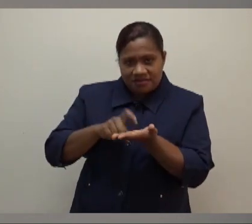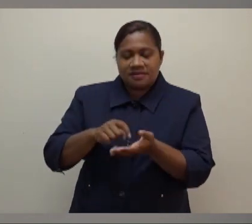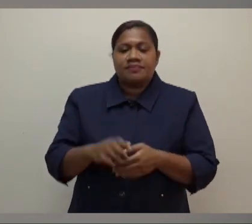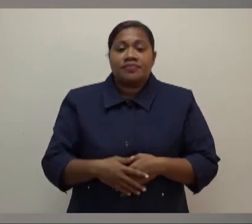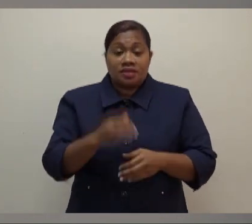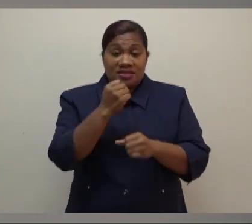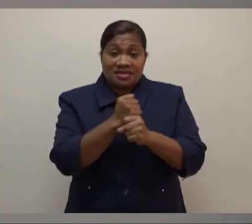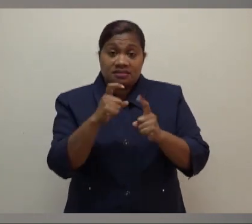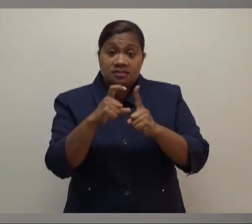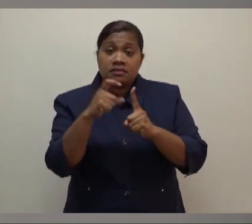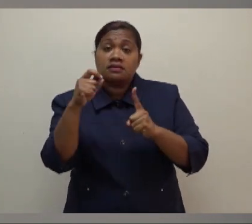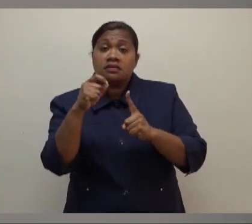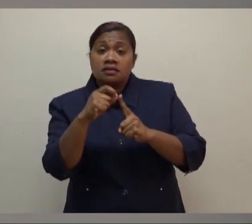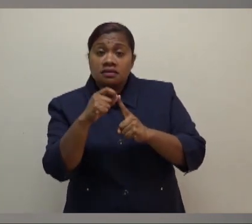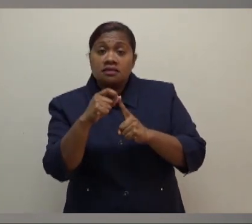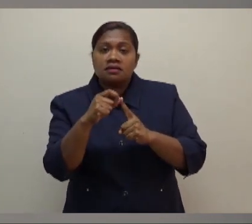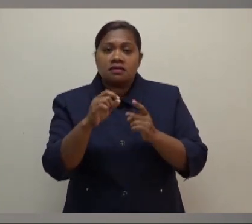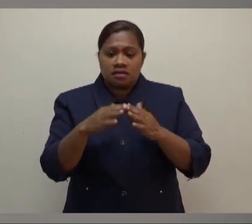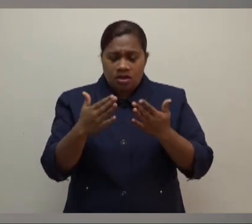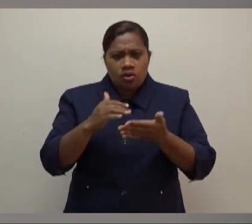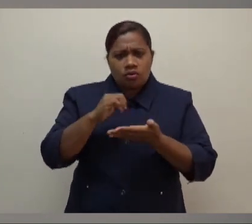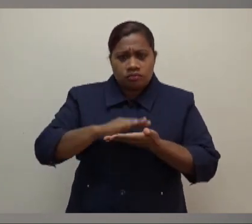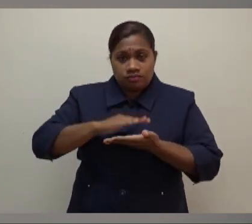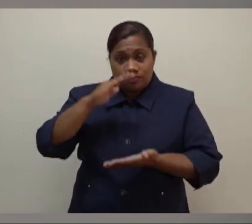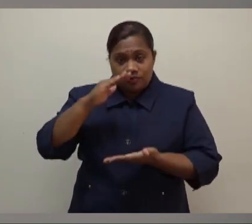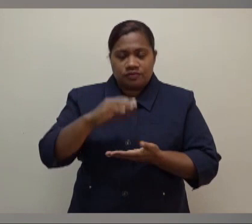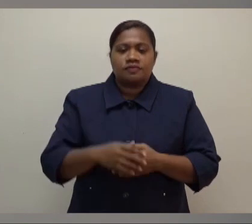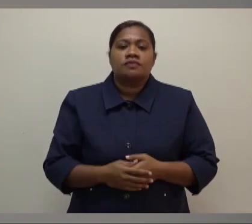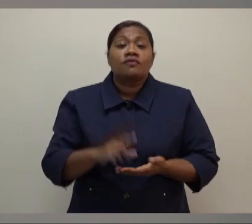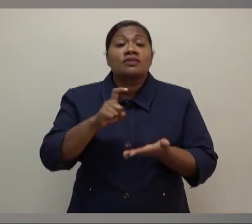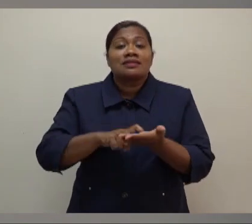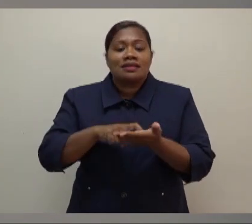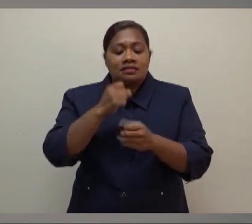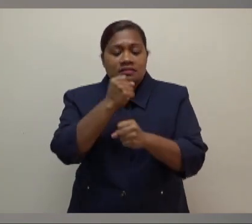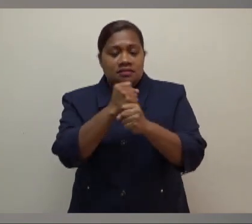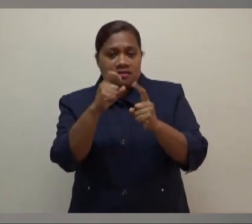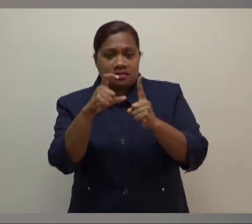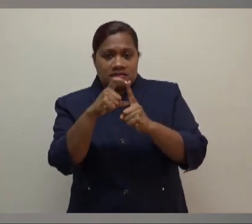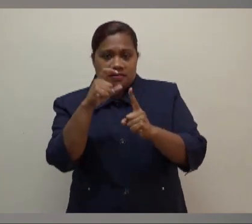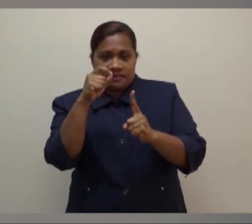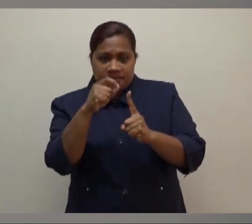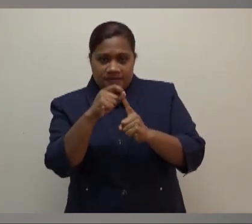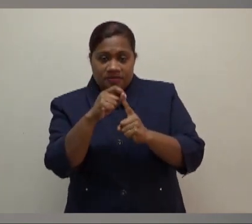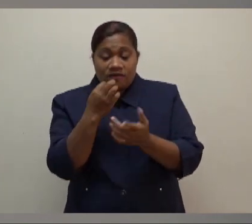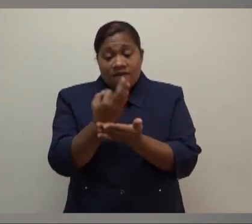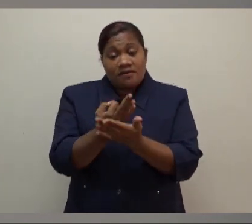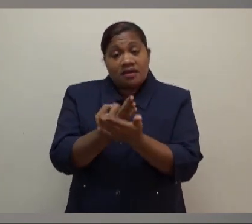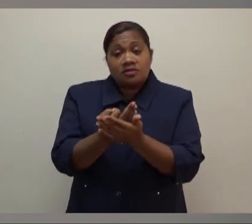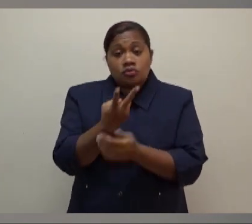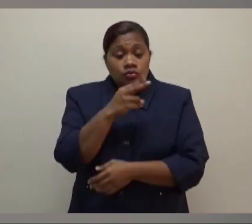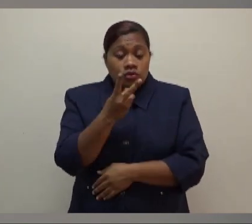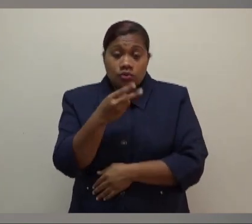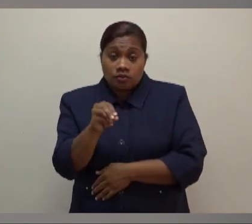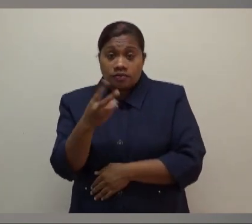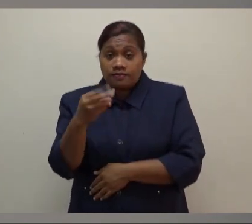GDP induced a sharp increase in the debt to GDP ratio. For financial year 2020-2021, the debt